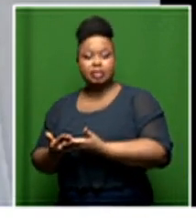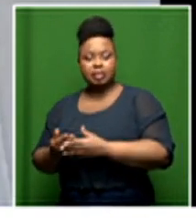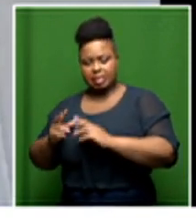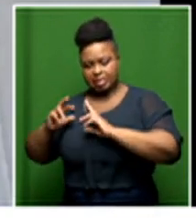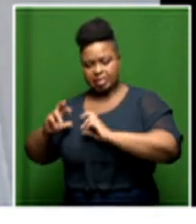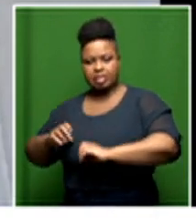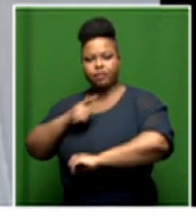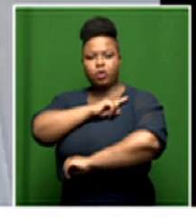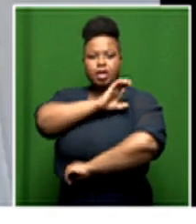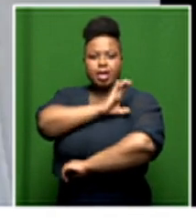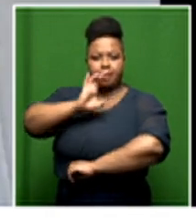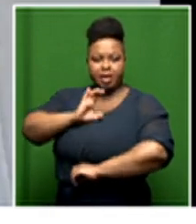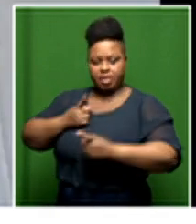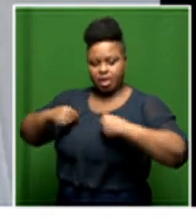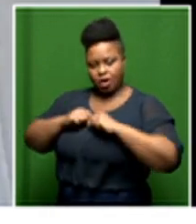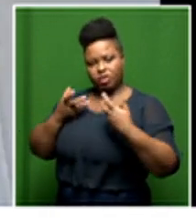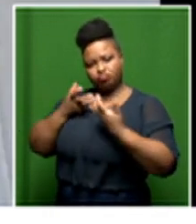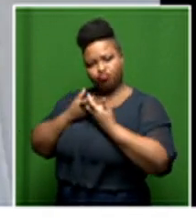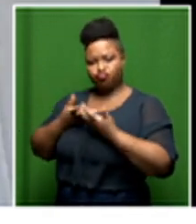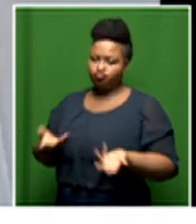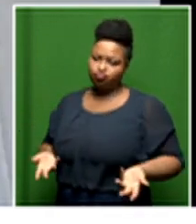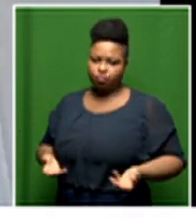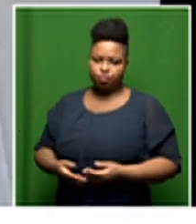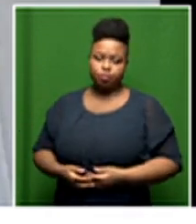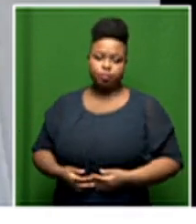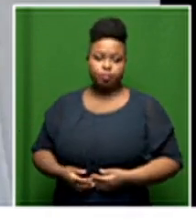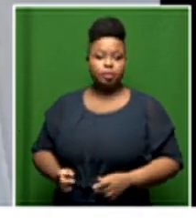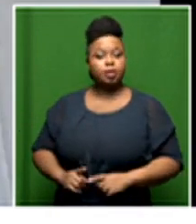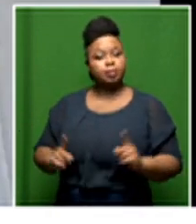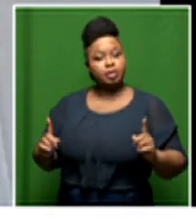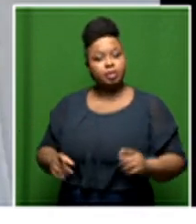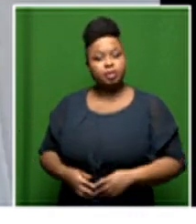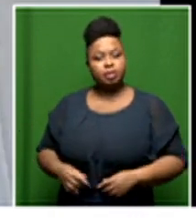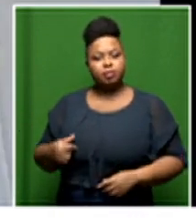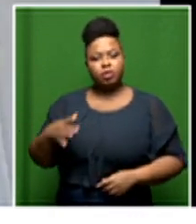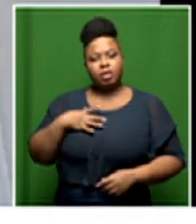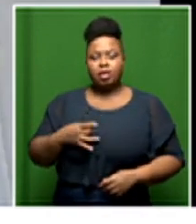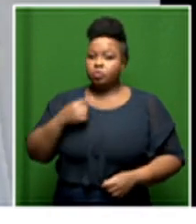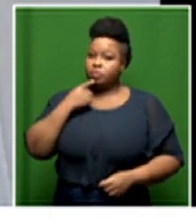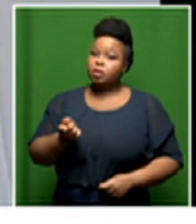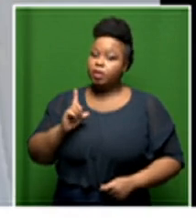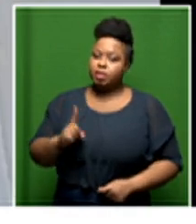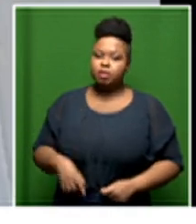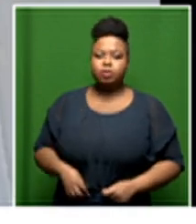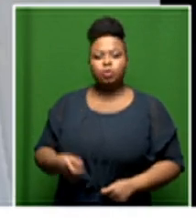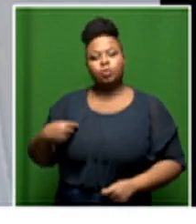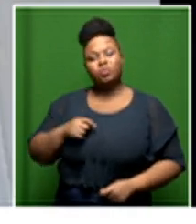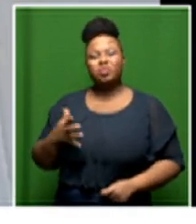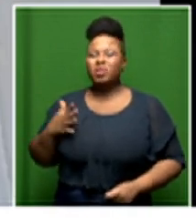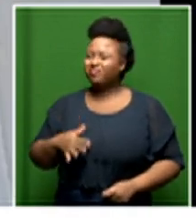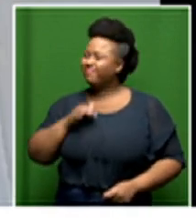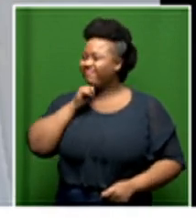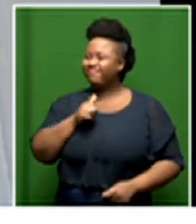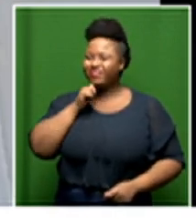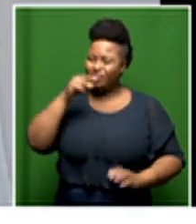into our mandate and which submissions don't um however i would like to just emphasize that all we're looking for it